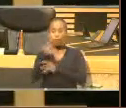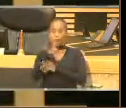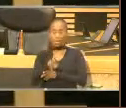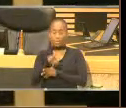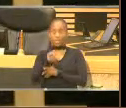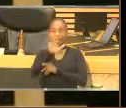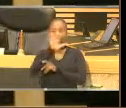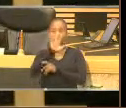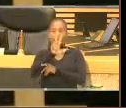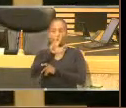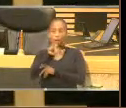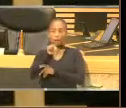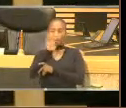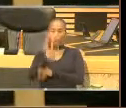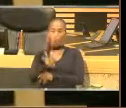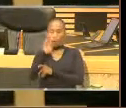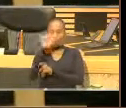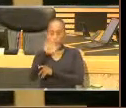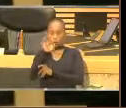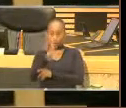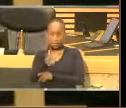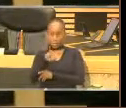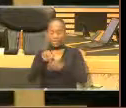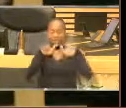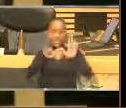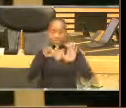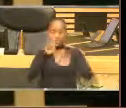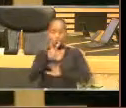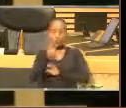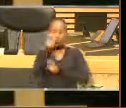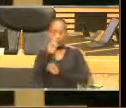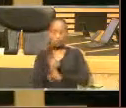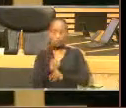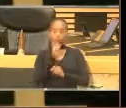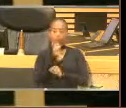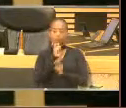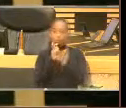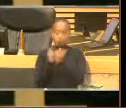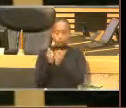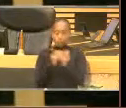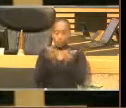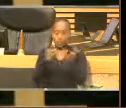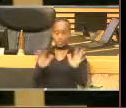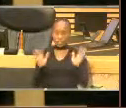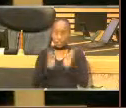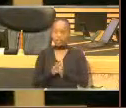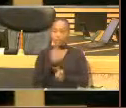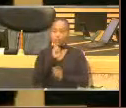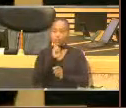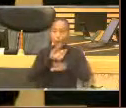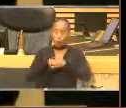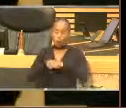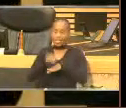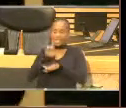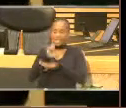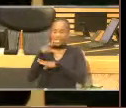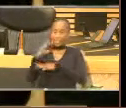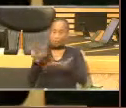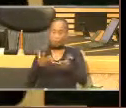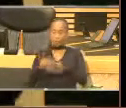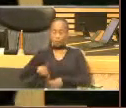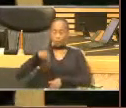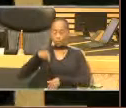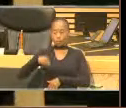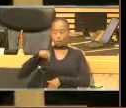.4 billion rent, which is 62% of what was spent on the Eastern Cape Bay suppliers.